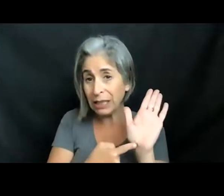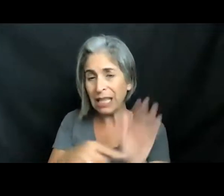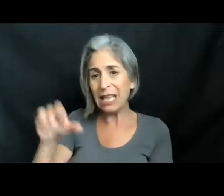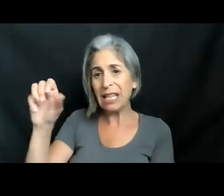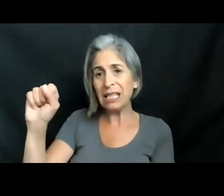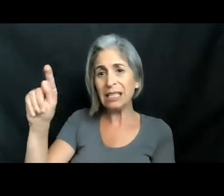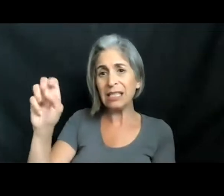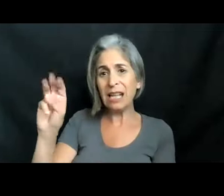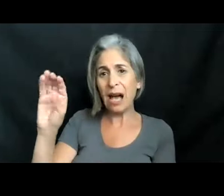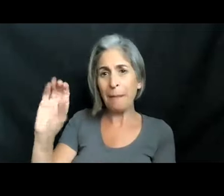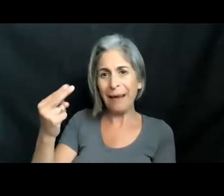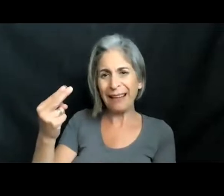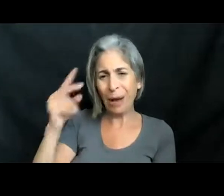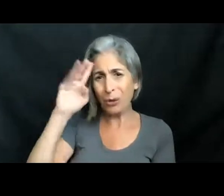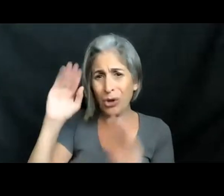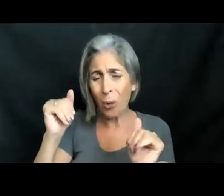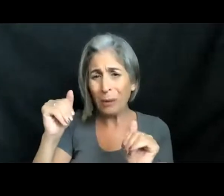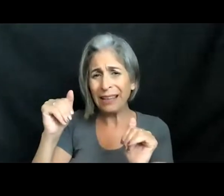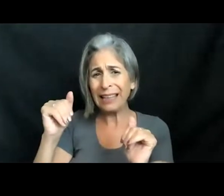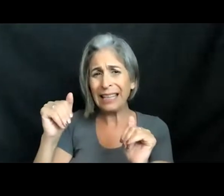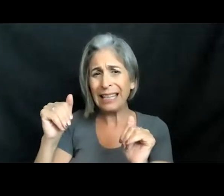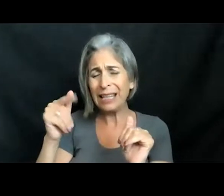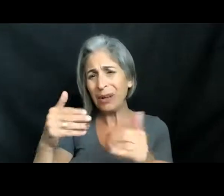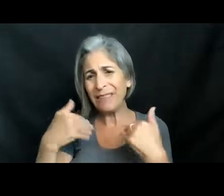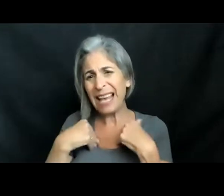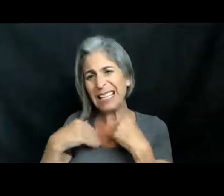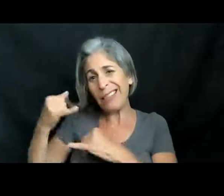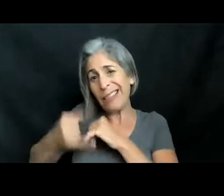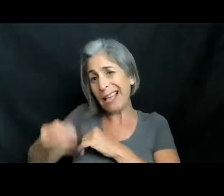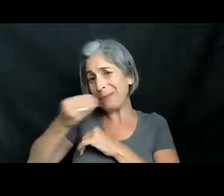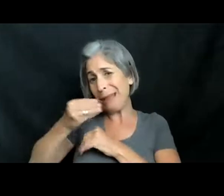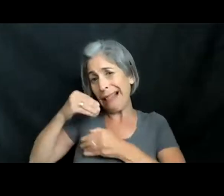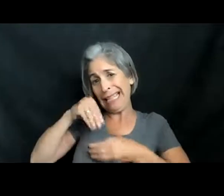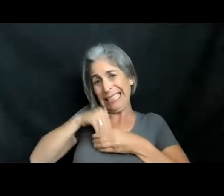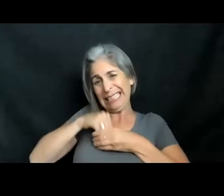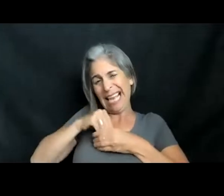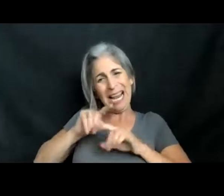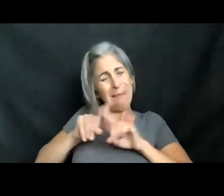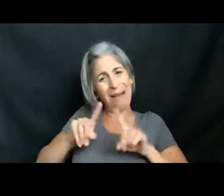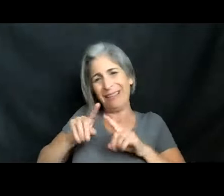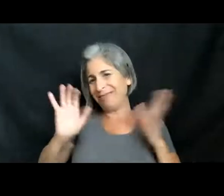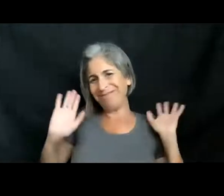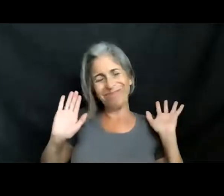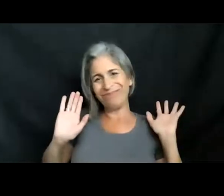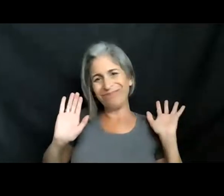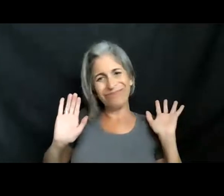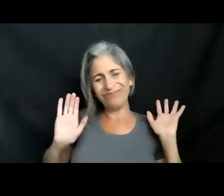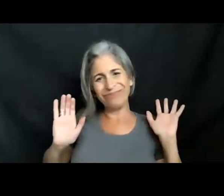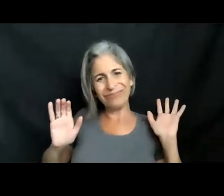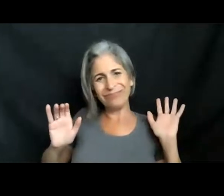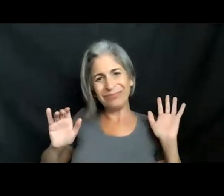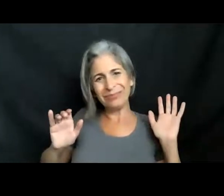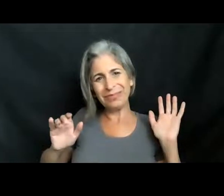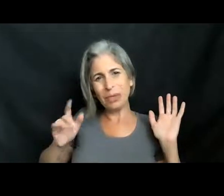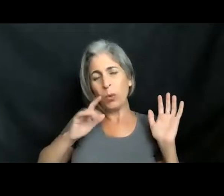I was hoping since he was so big, he might have a little bit of his last meal inside of him. But I think that that is about it. So we are going